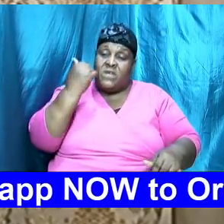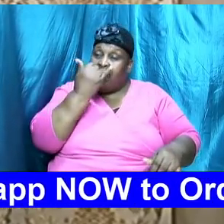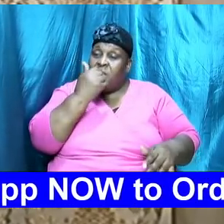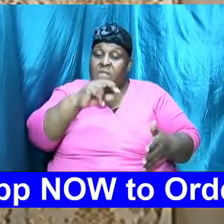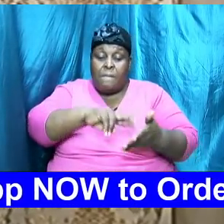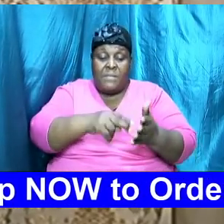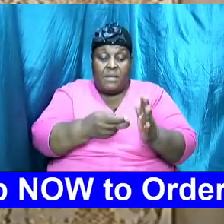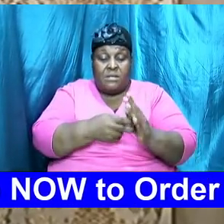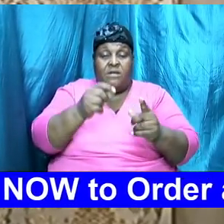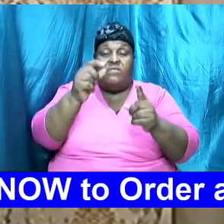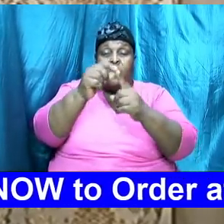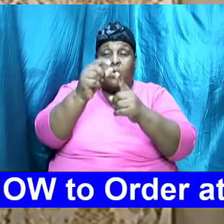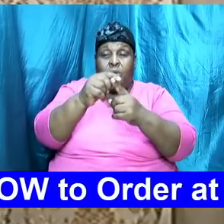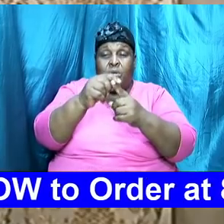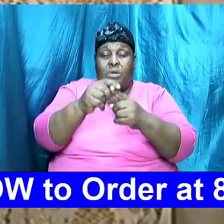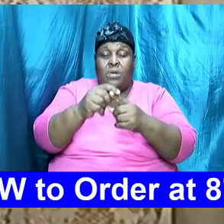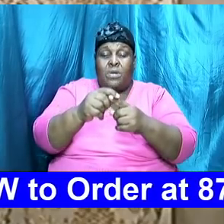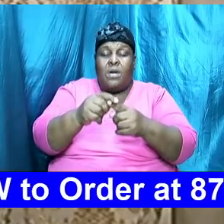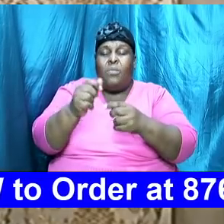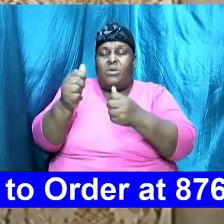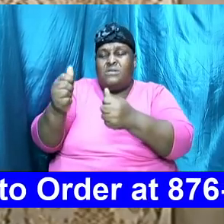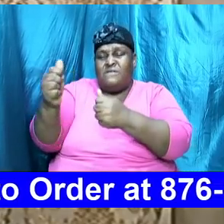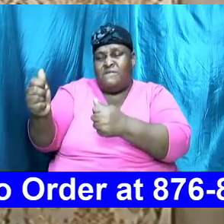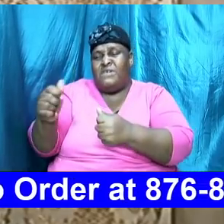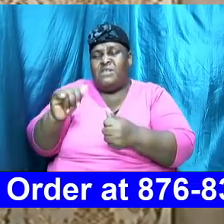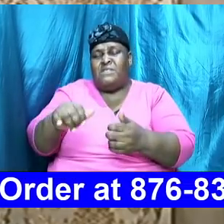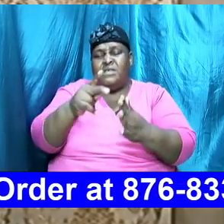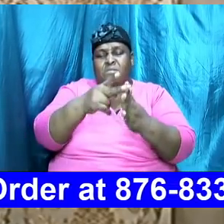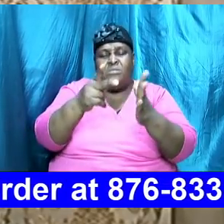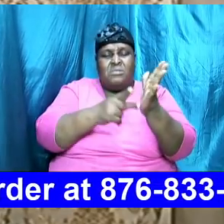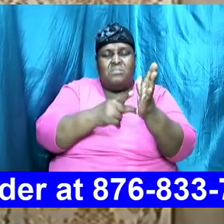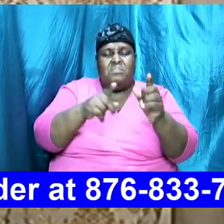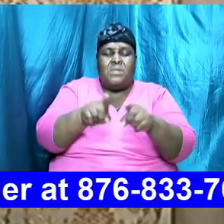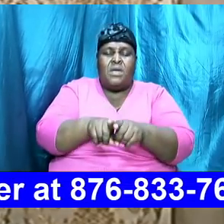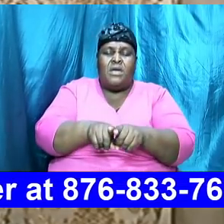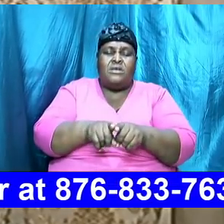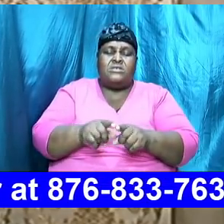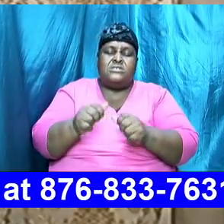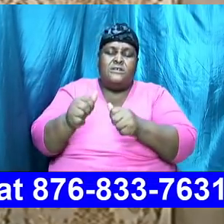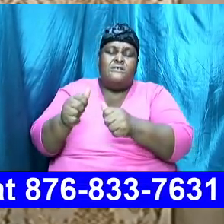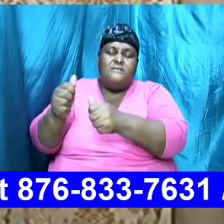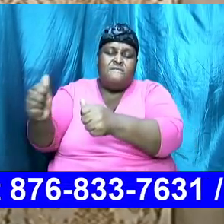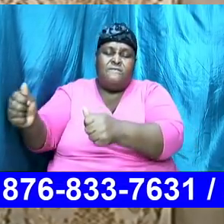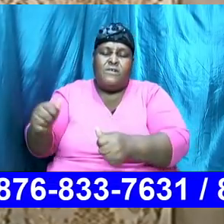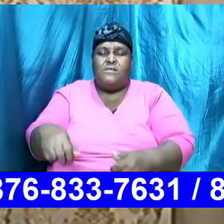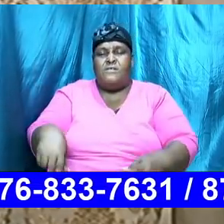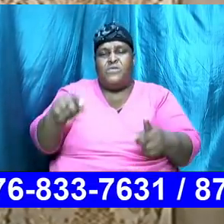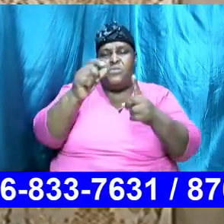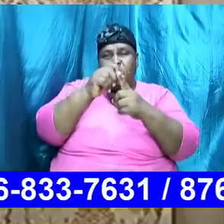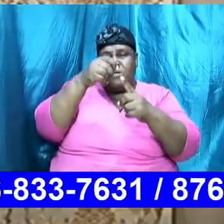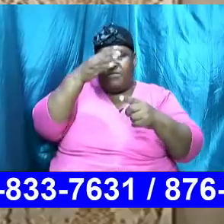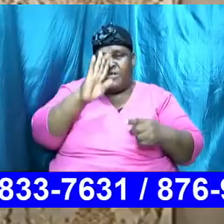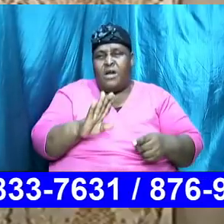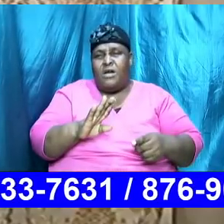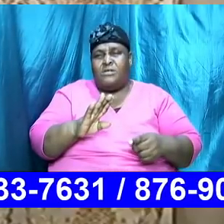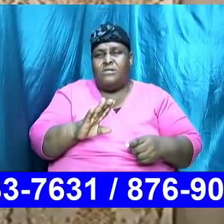we want to follow that principle as we go through this subject of relationship so that we can